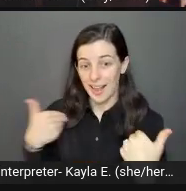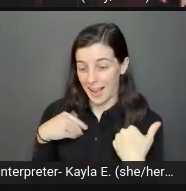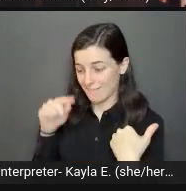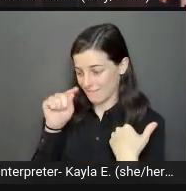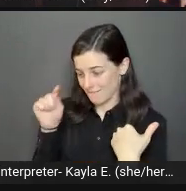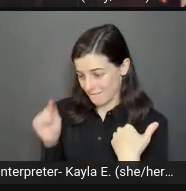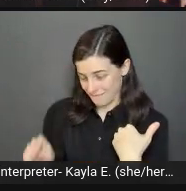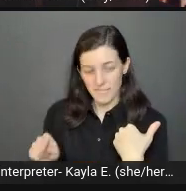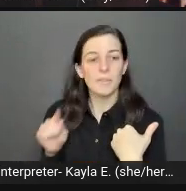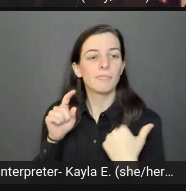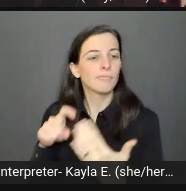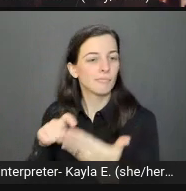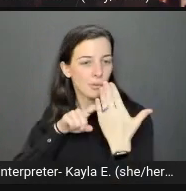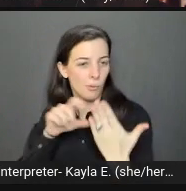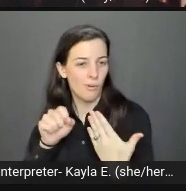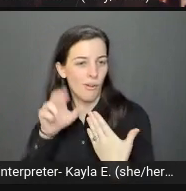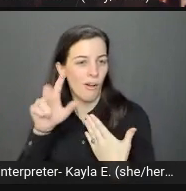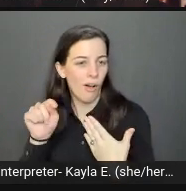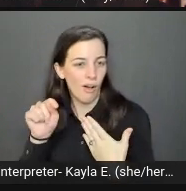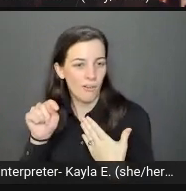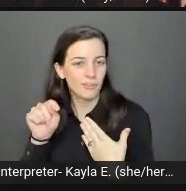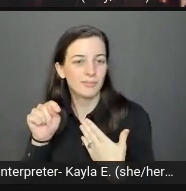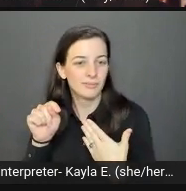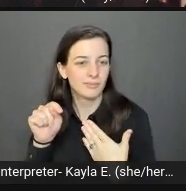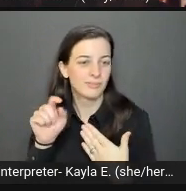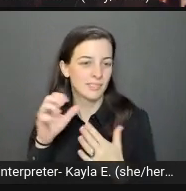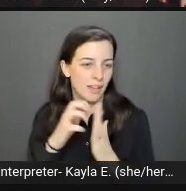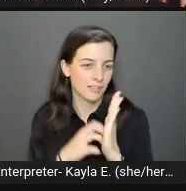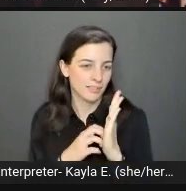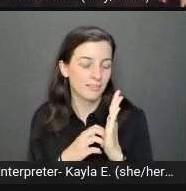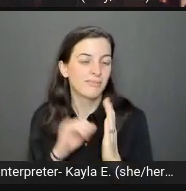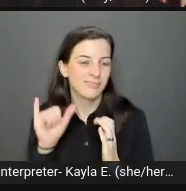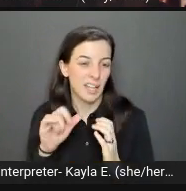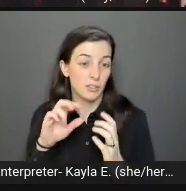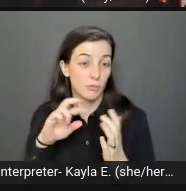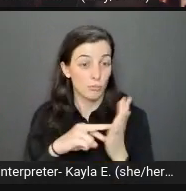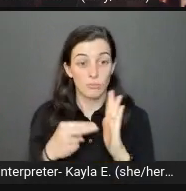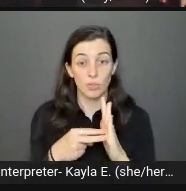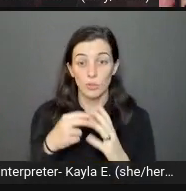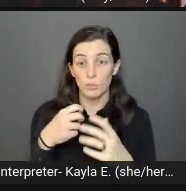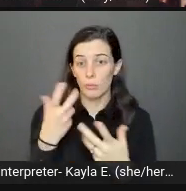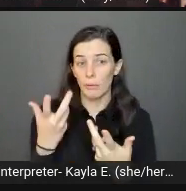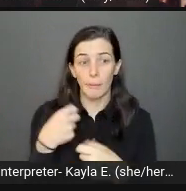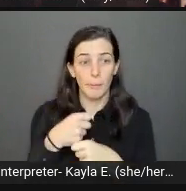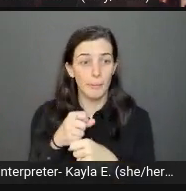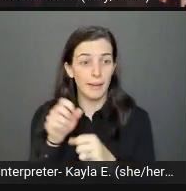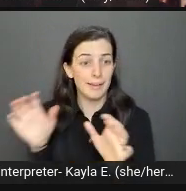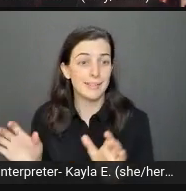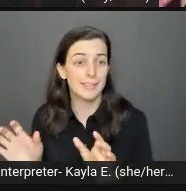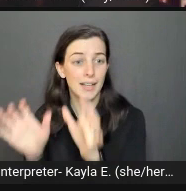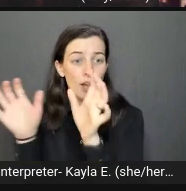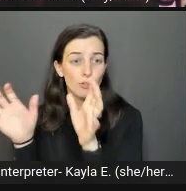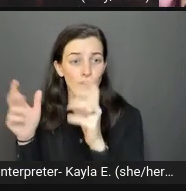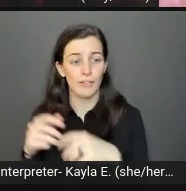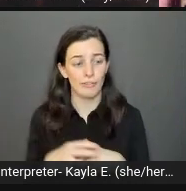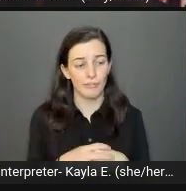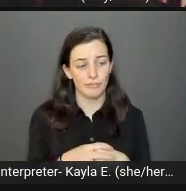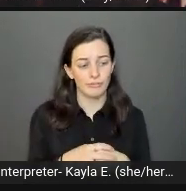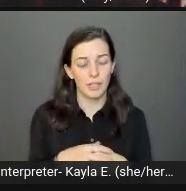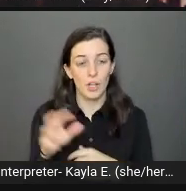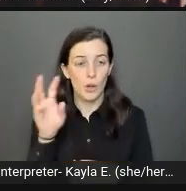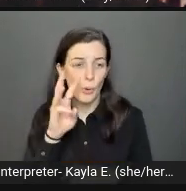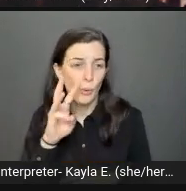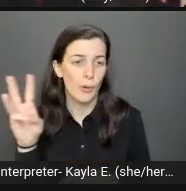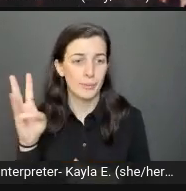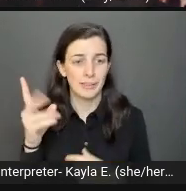decorative. The purpose of making an image decorative, either on your website or a document or PowerPoint